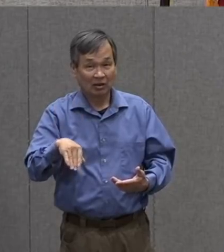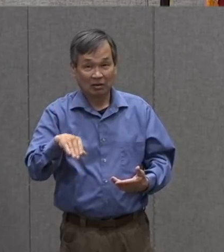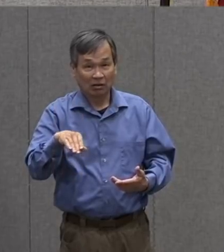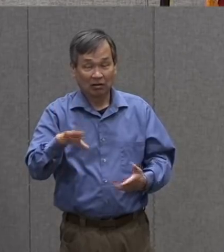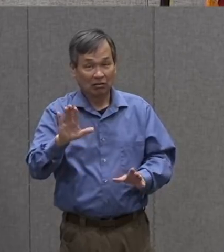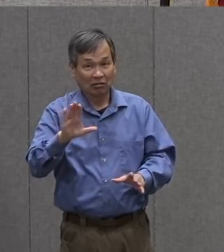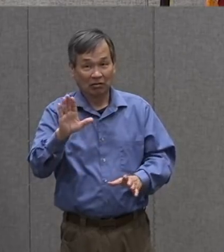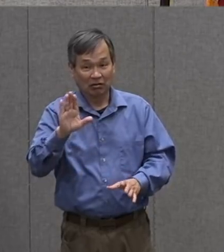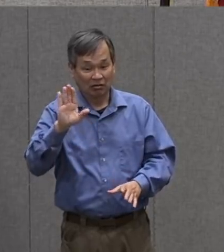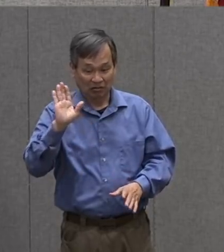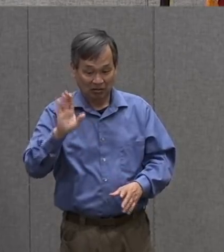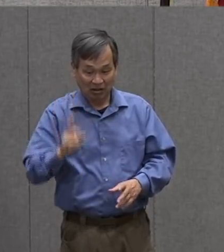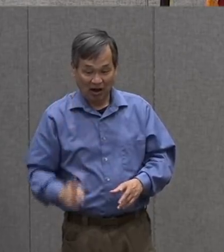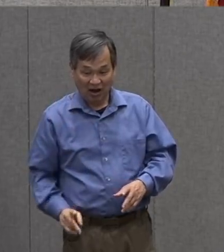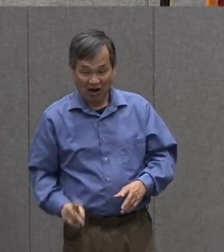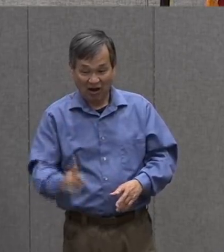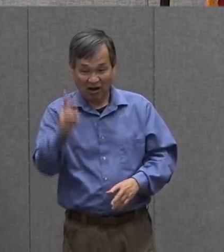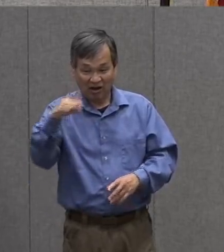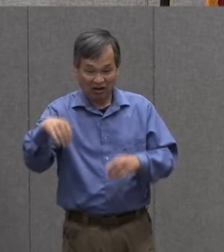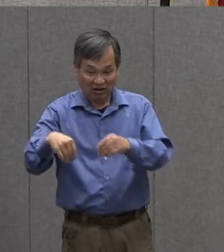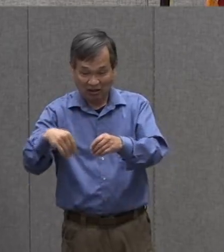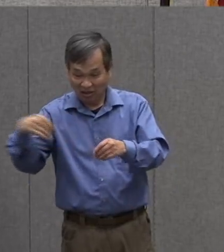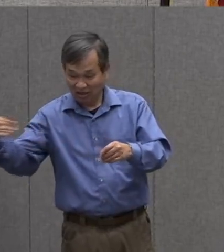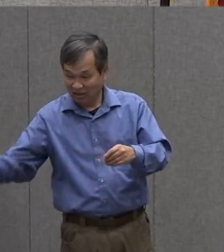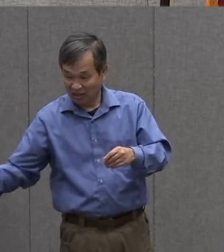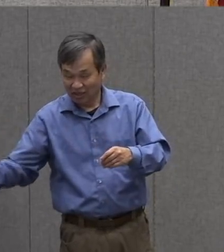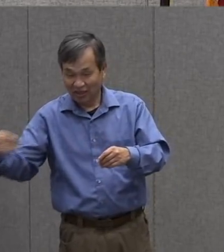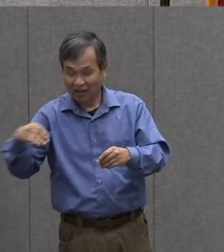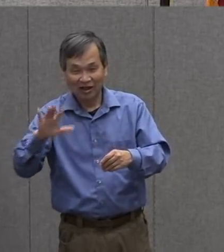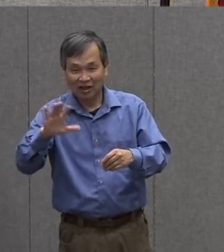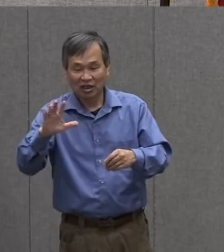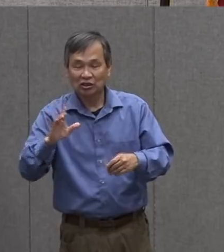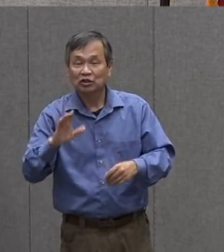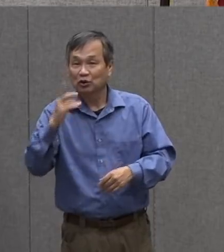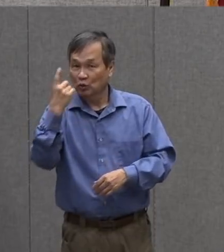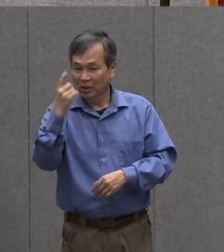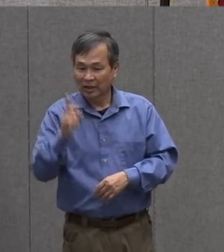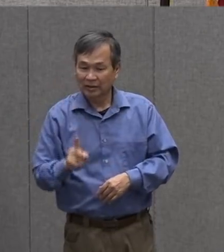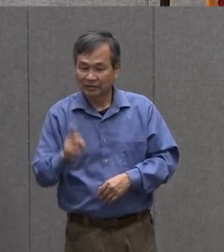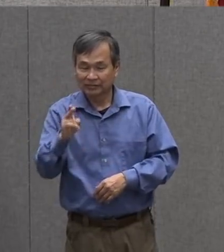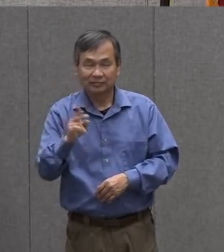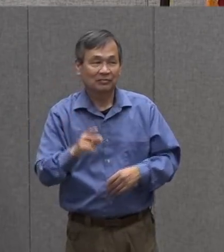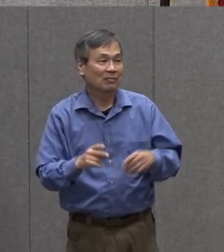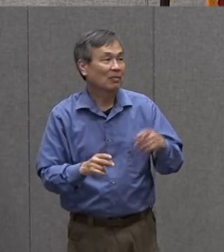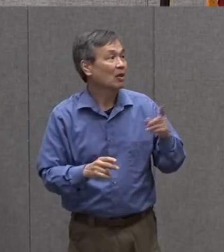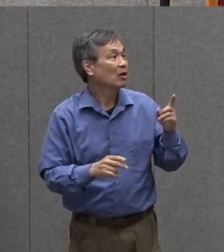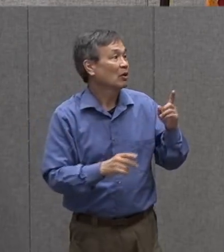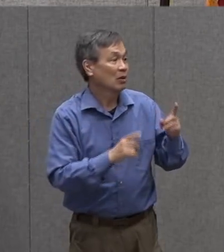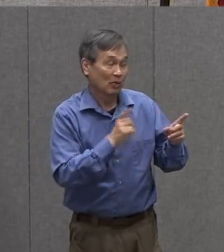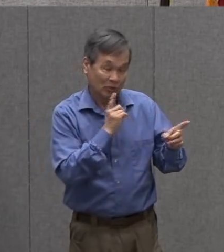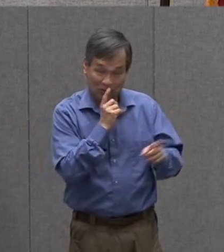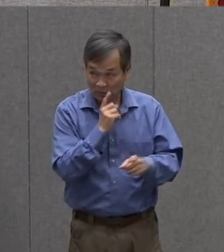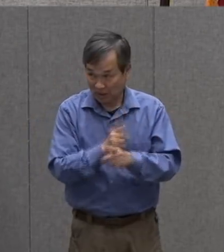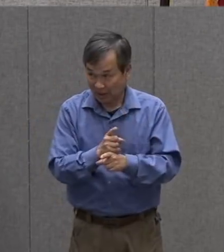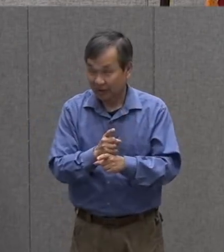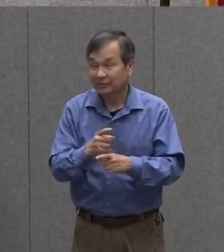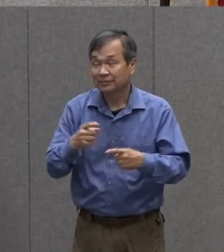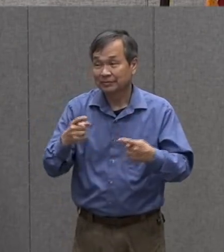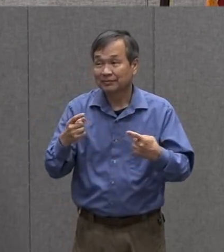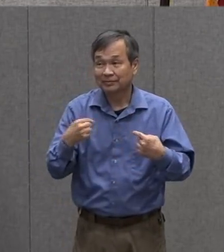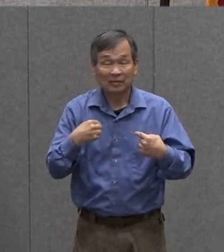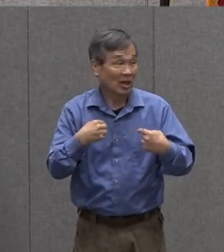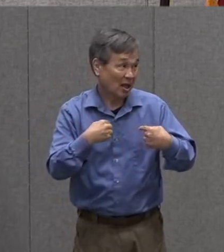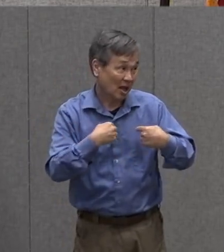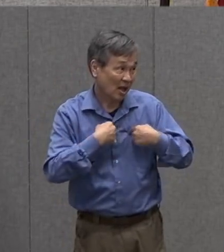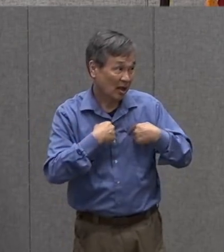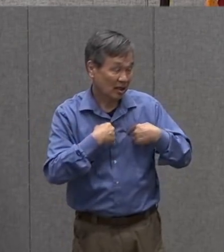cutting all the way to the back or across the top right and i'm tearing mine because although i